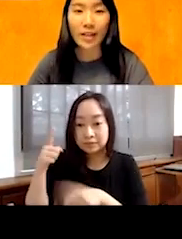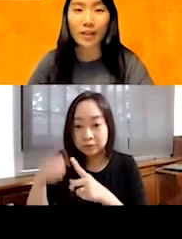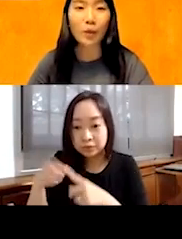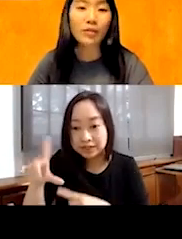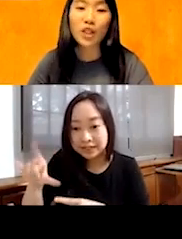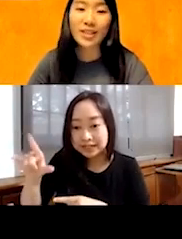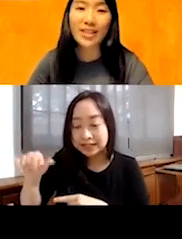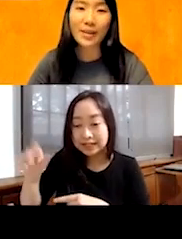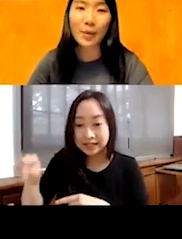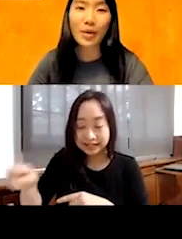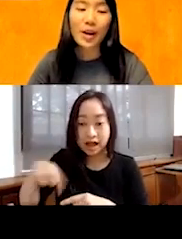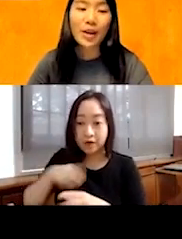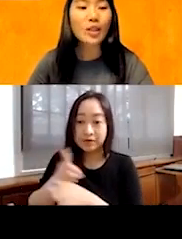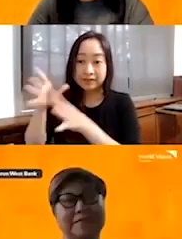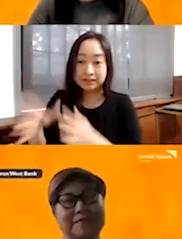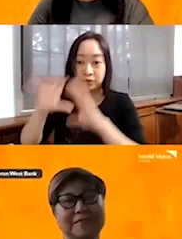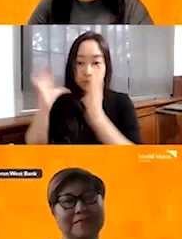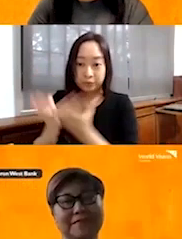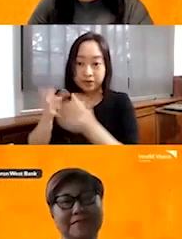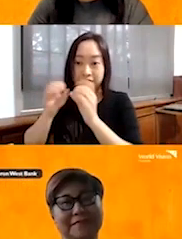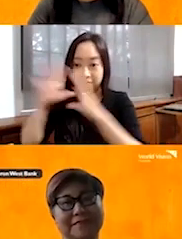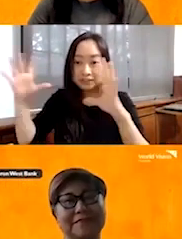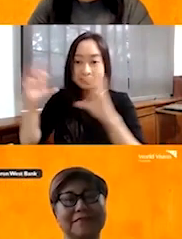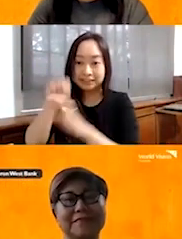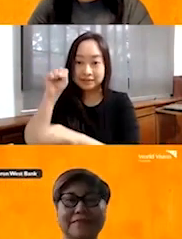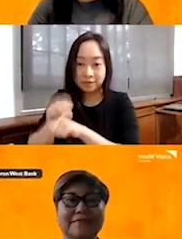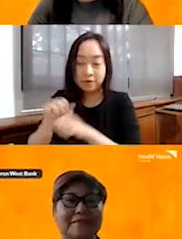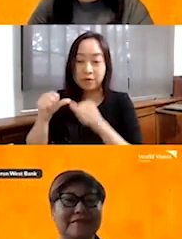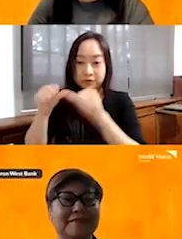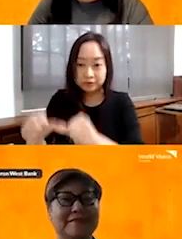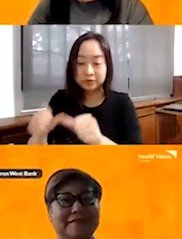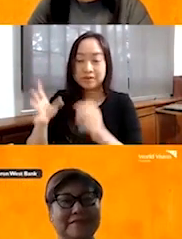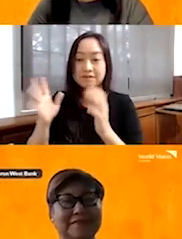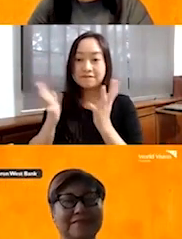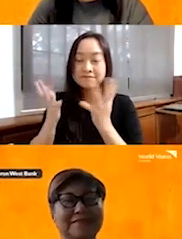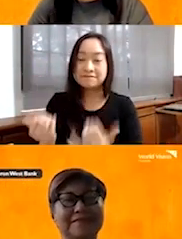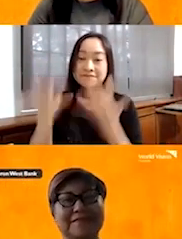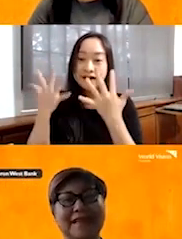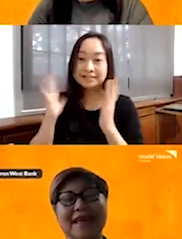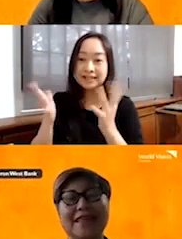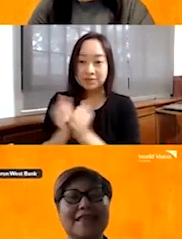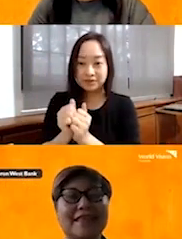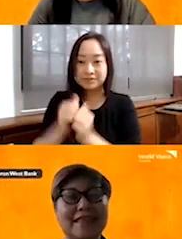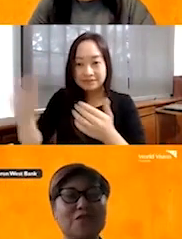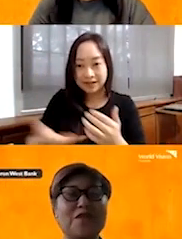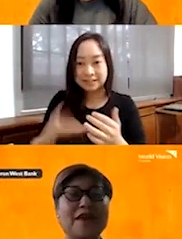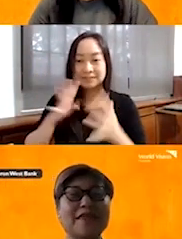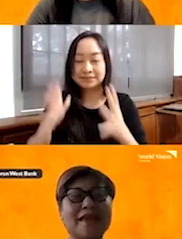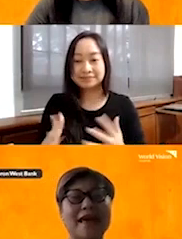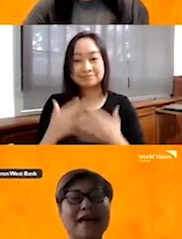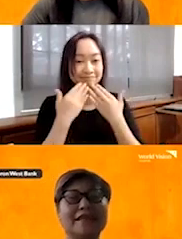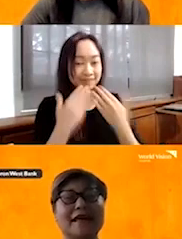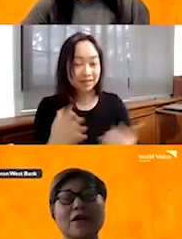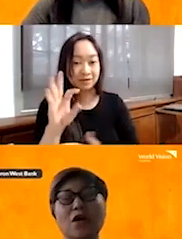National Director of World Vision Singapore, to continue the segment of our fireside chat with our invited guest speakers. Thank you,